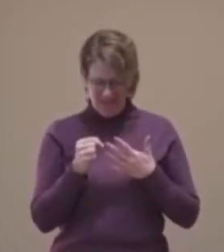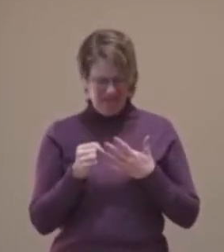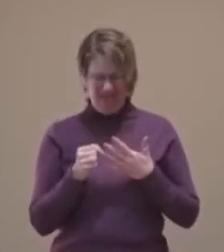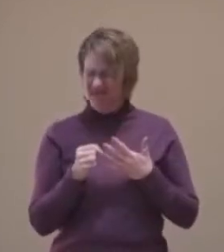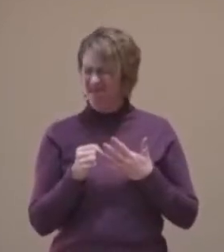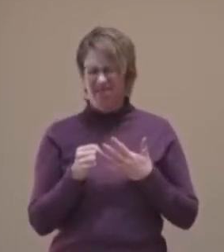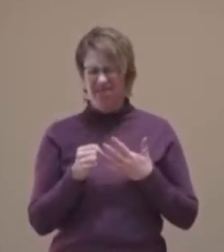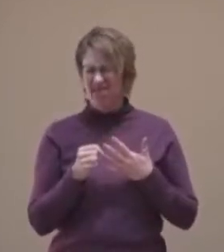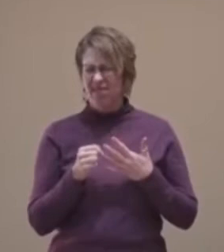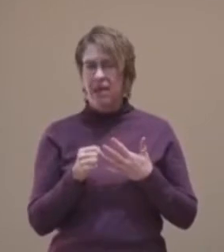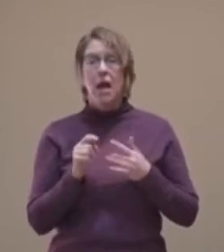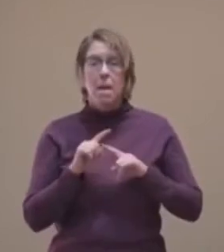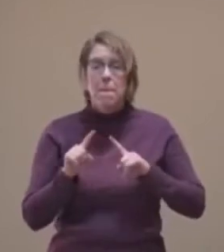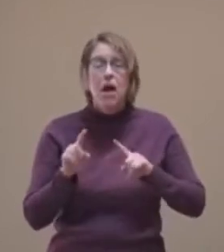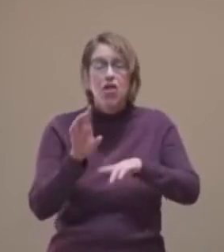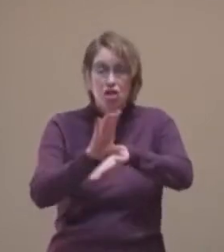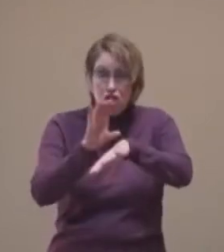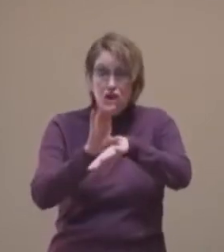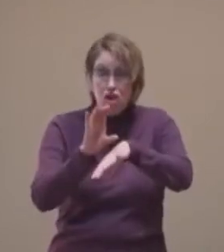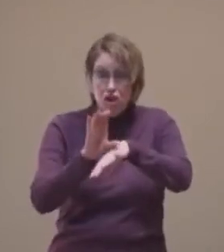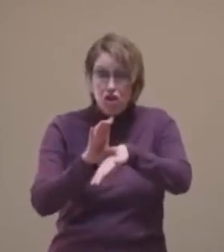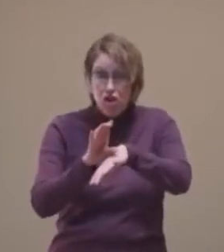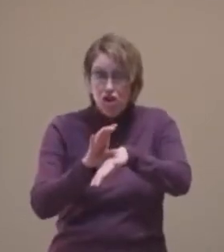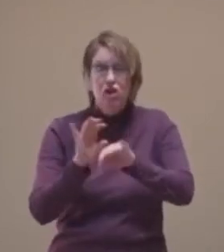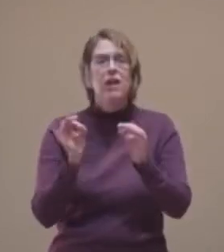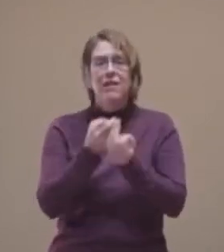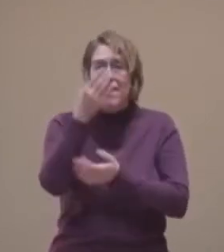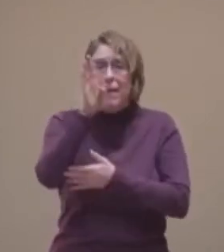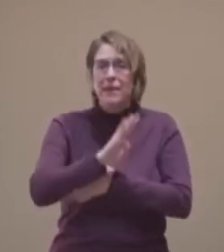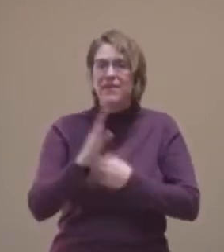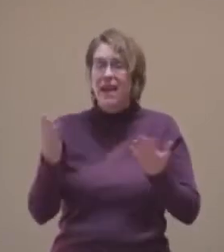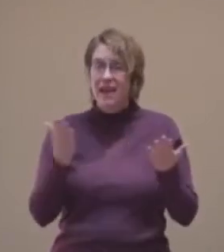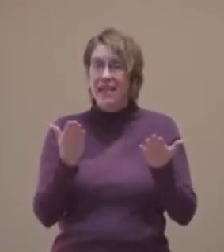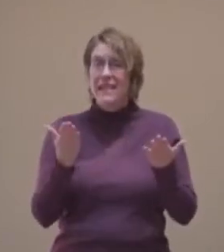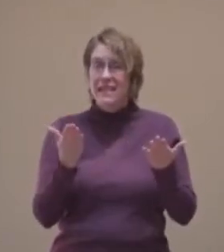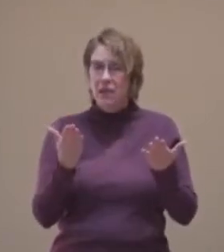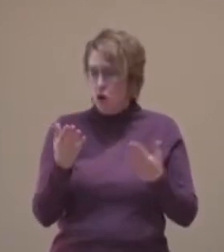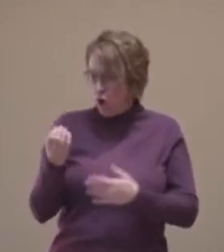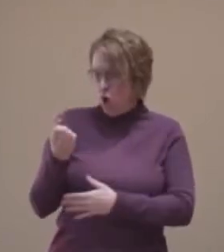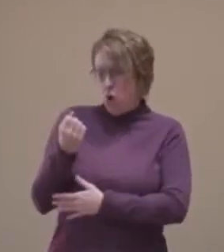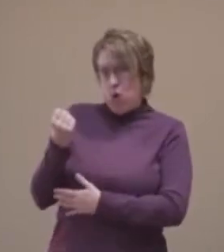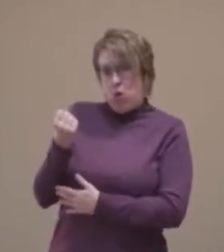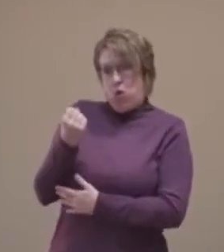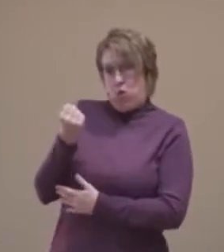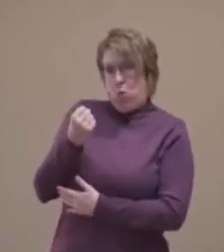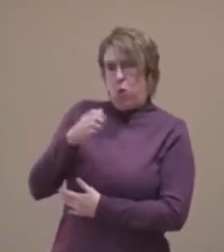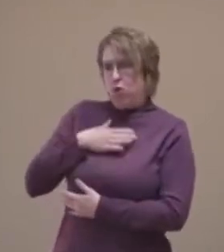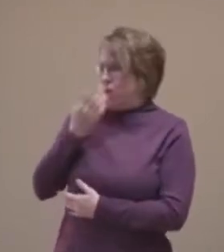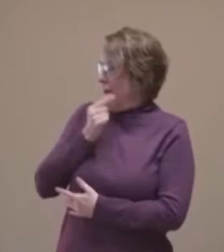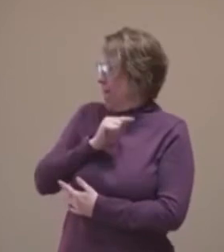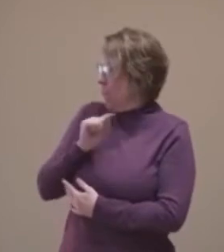The church, we are here. Your family of God is here to hold joy for you when you cannot.